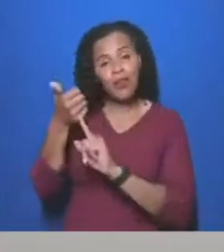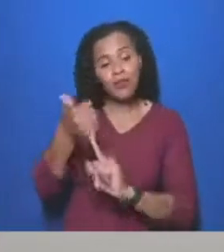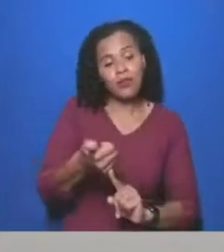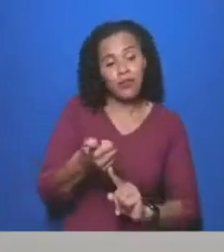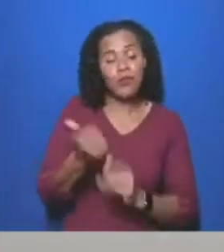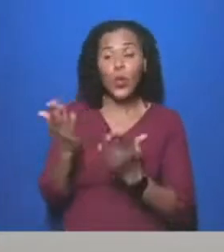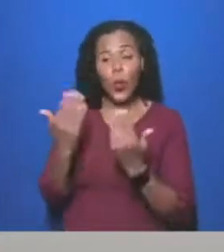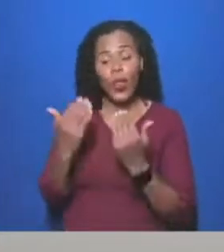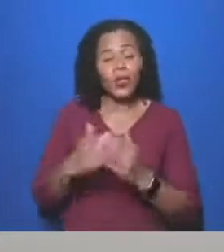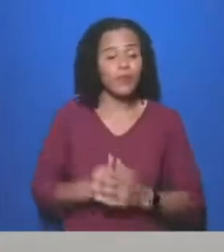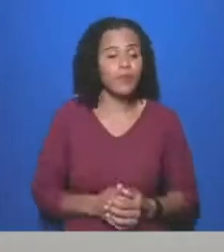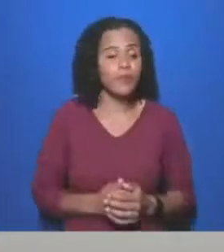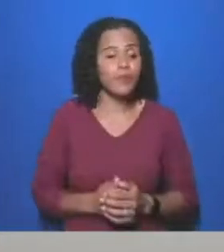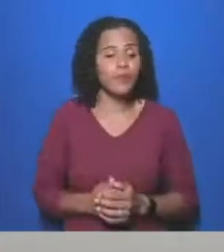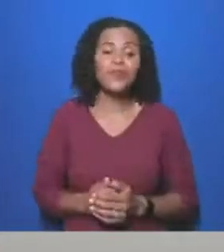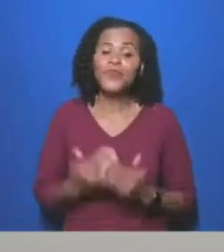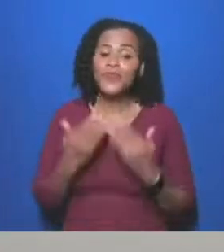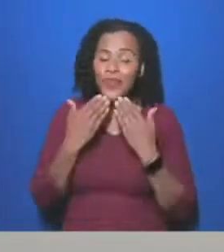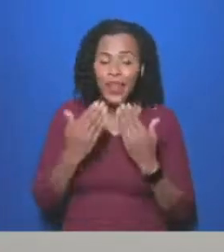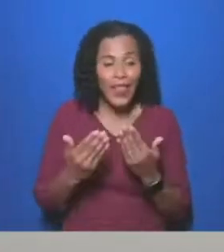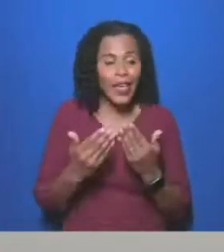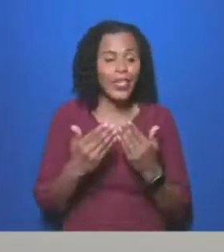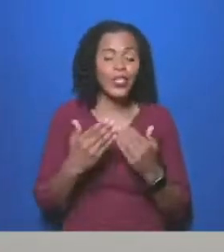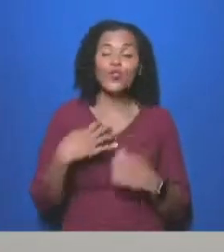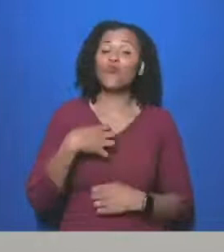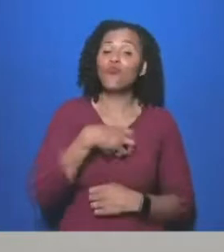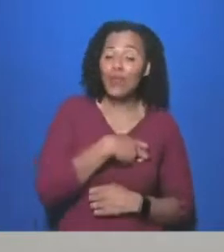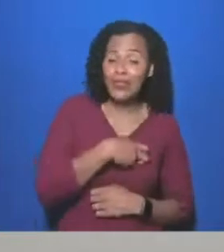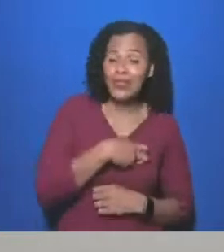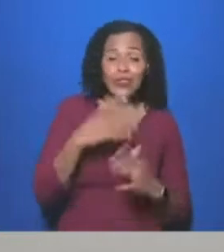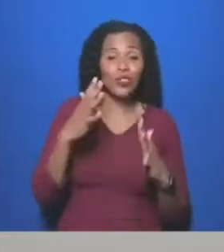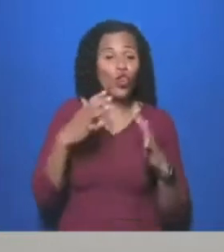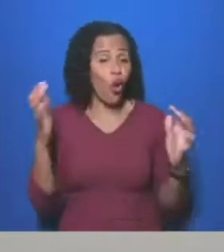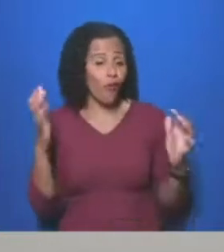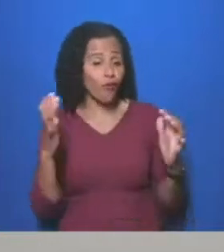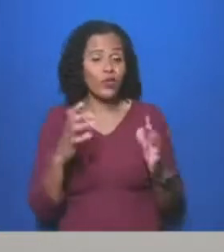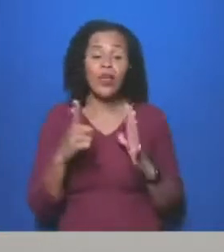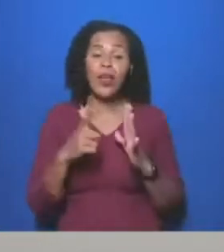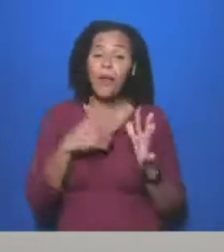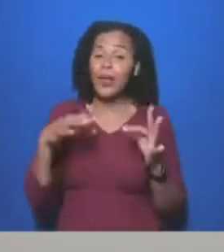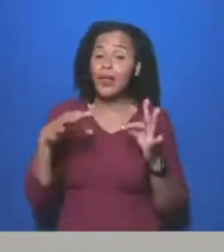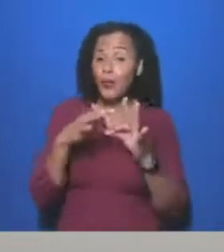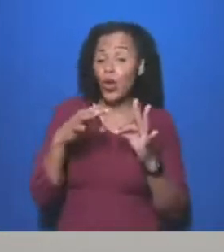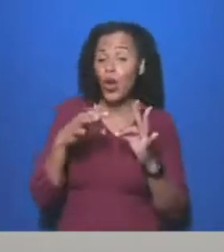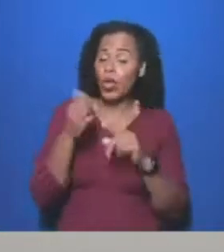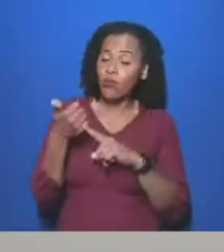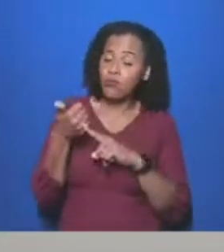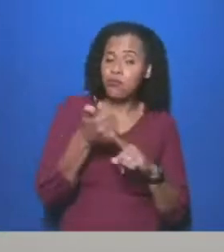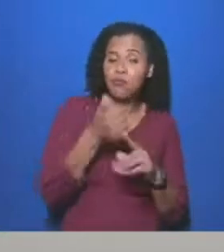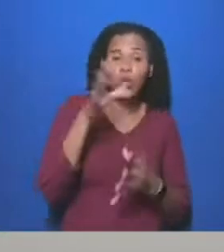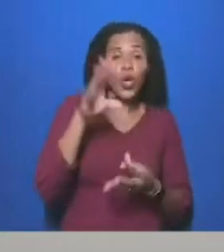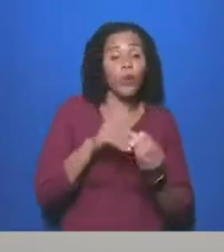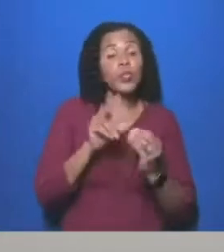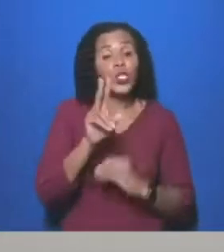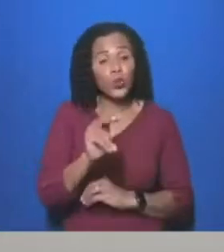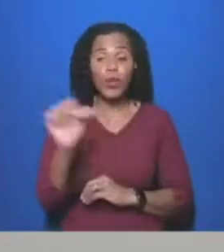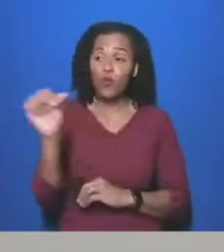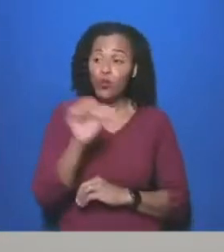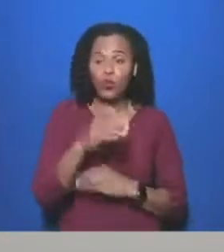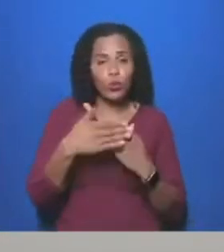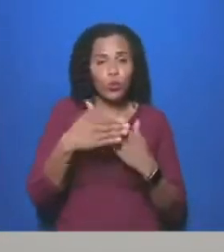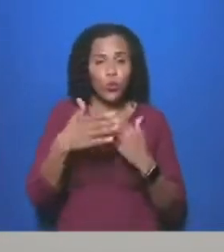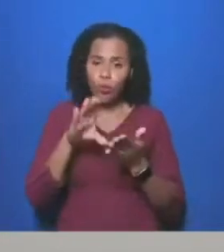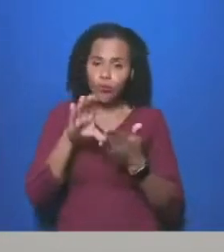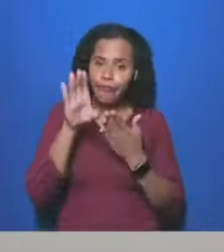Thank you. President, conference. Amanda Burley, second in Composite 12, invest in public services on behalf of